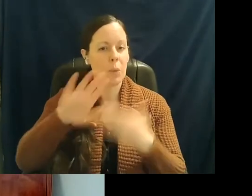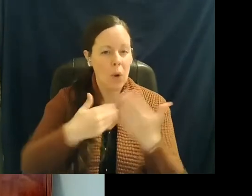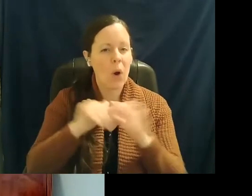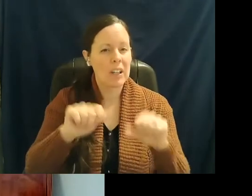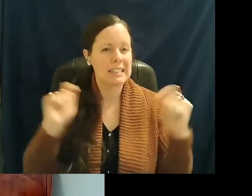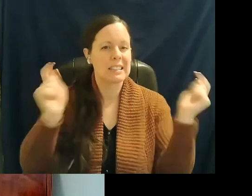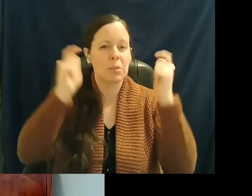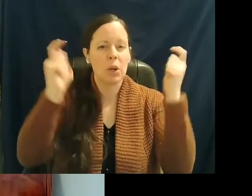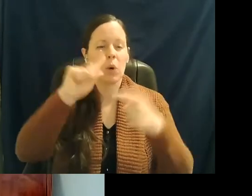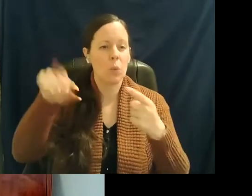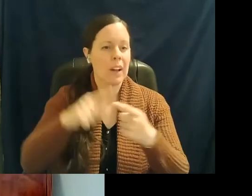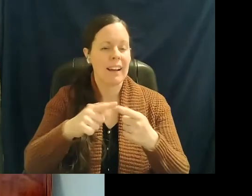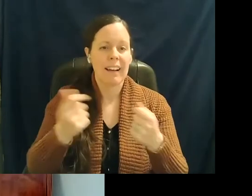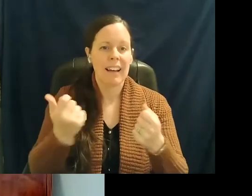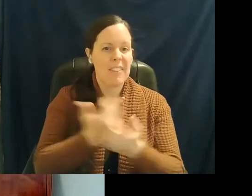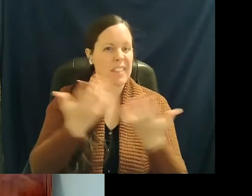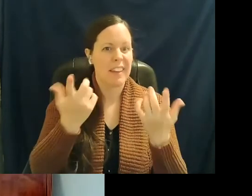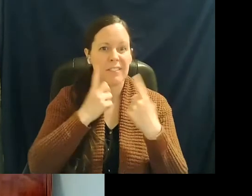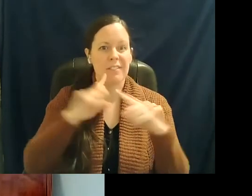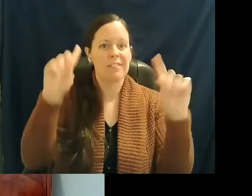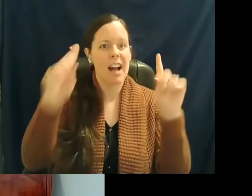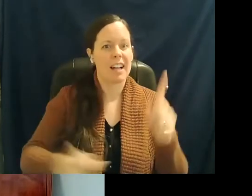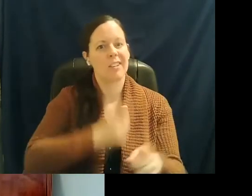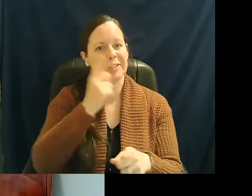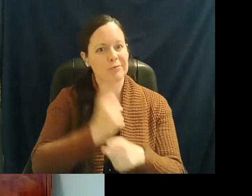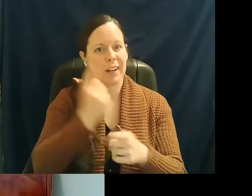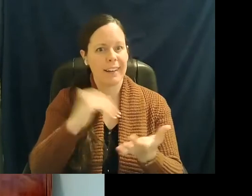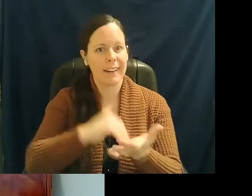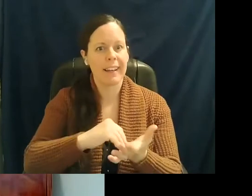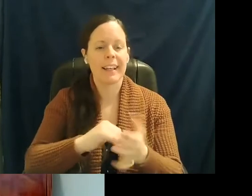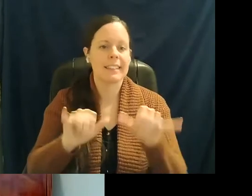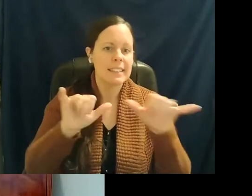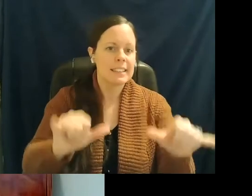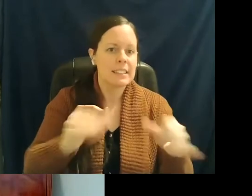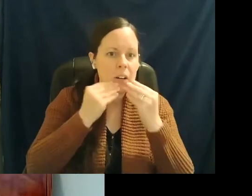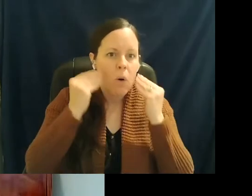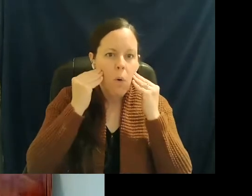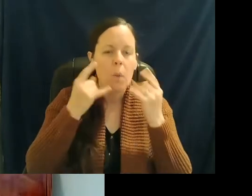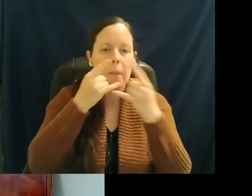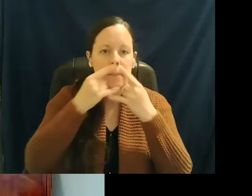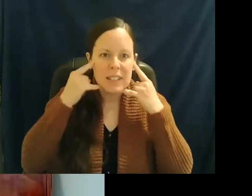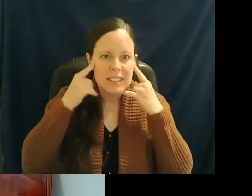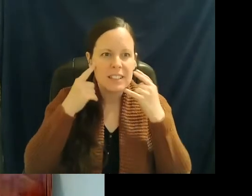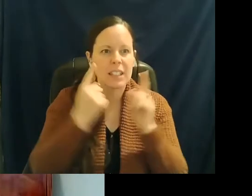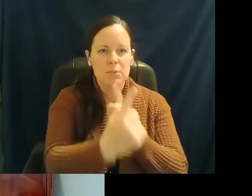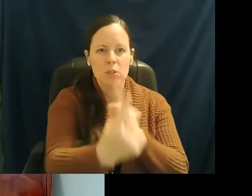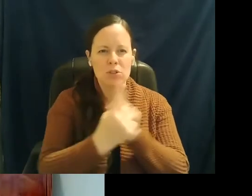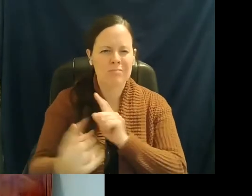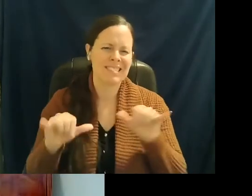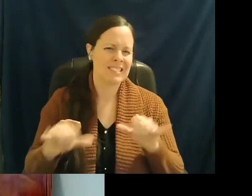finally, hopefully, takes the right turn. So stay home, mask up, social distance. And it's not, the message really hasn't changed.